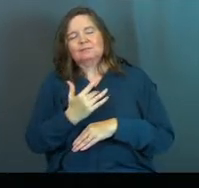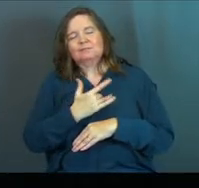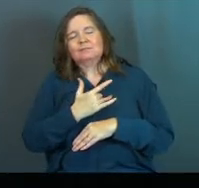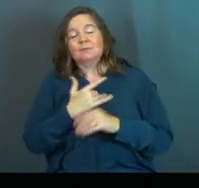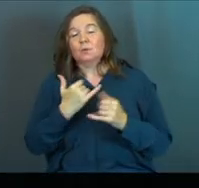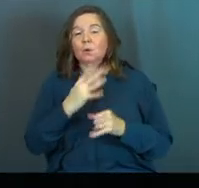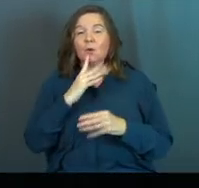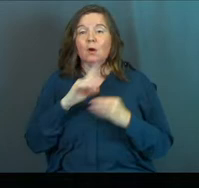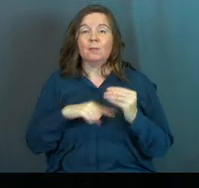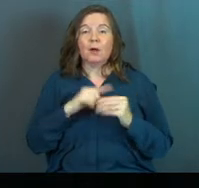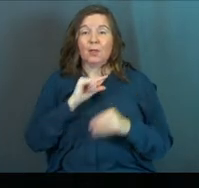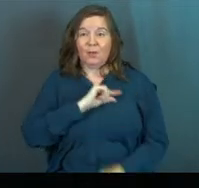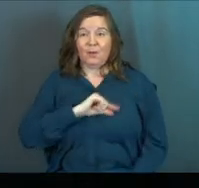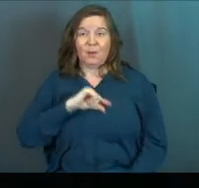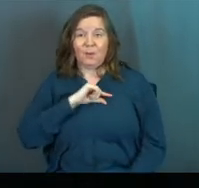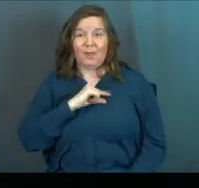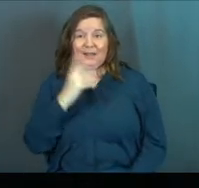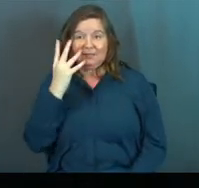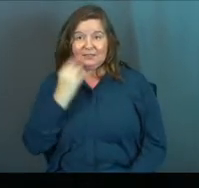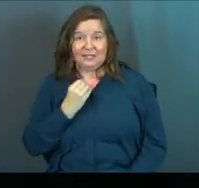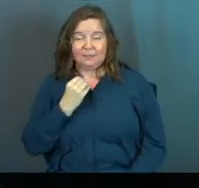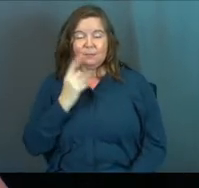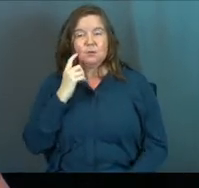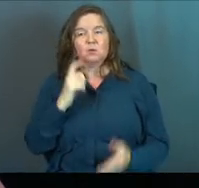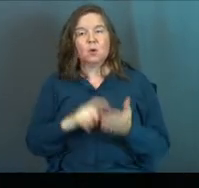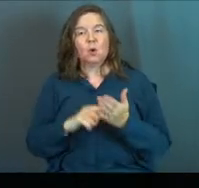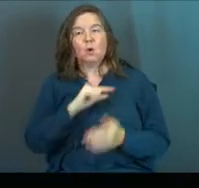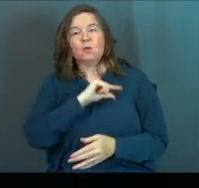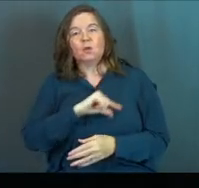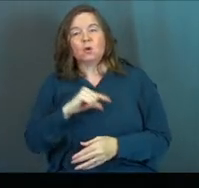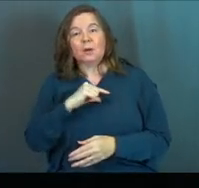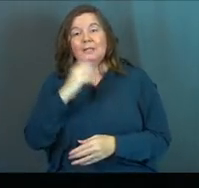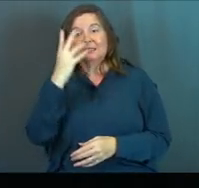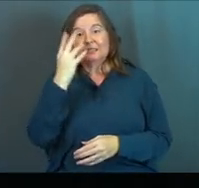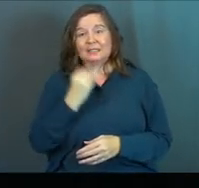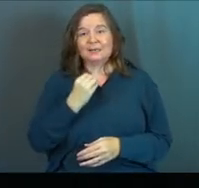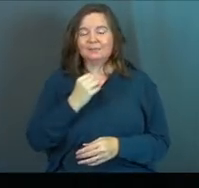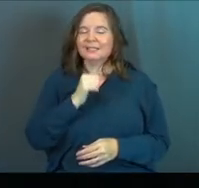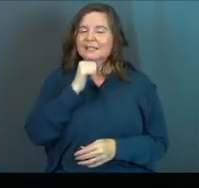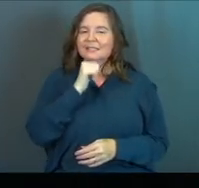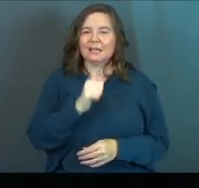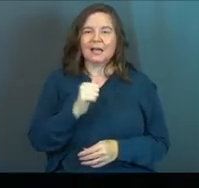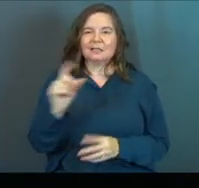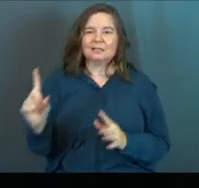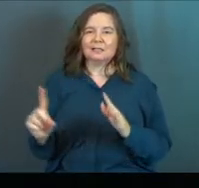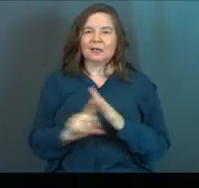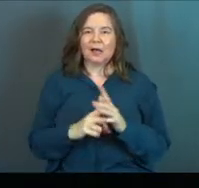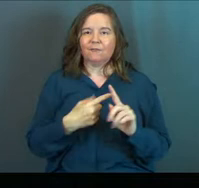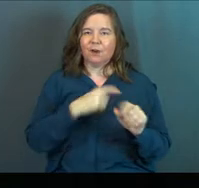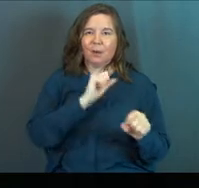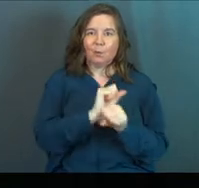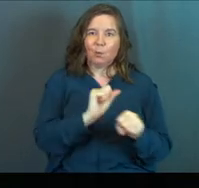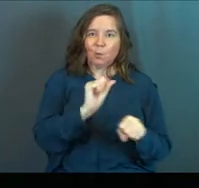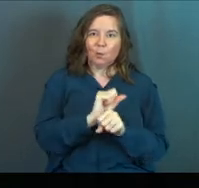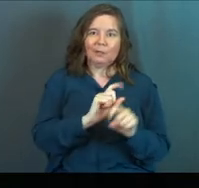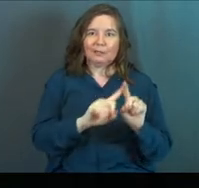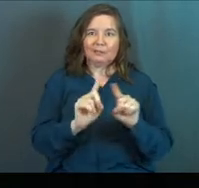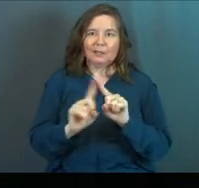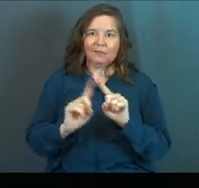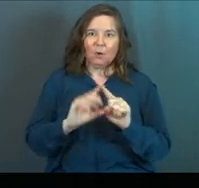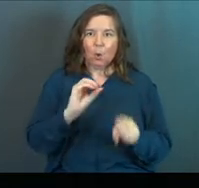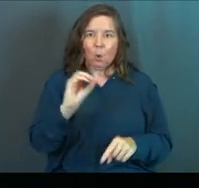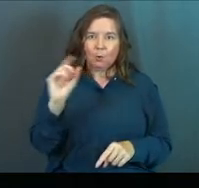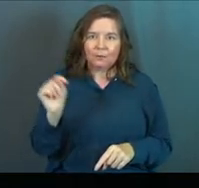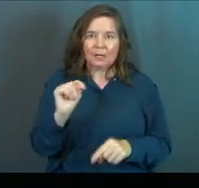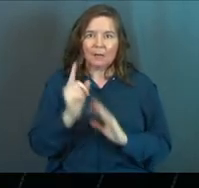So now we're talking about the quality of sleep. Notice the quality of our sleep. It does not come from working all kinds of